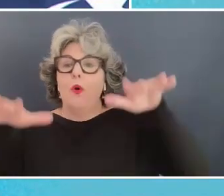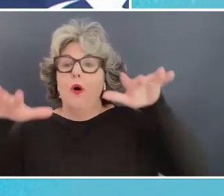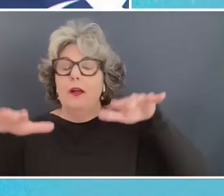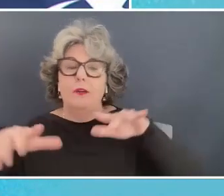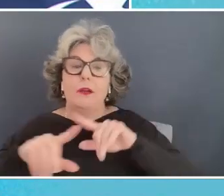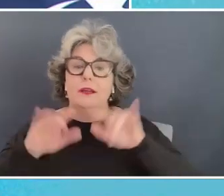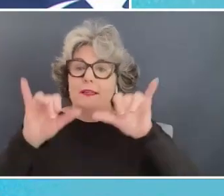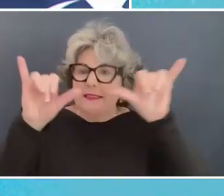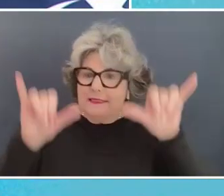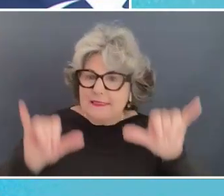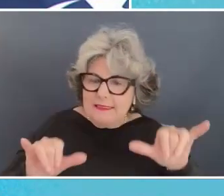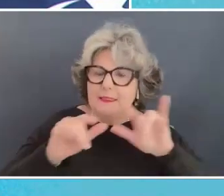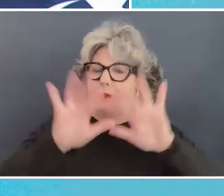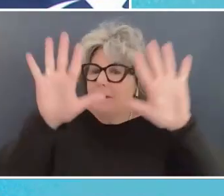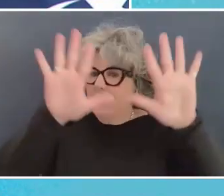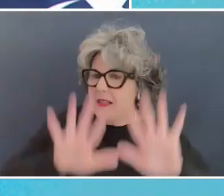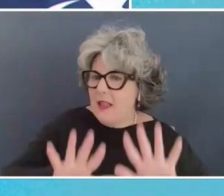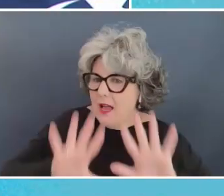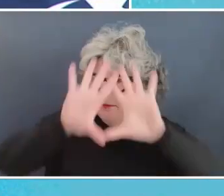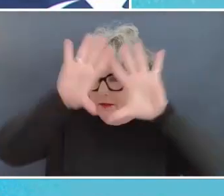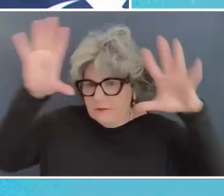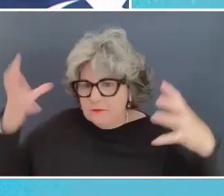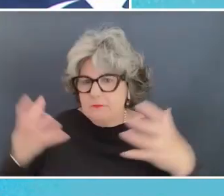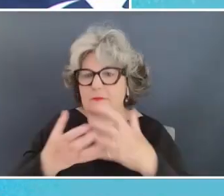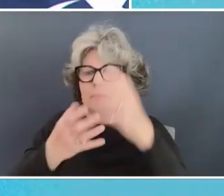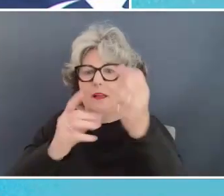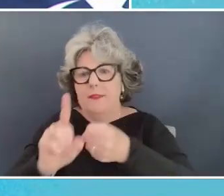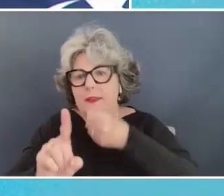system and its impacts um